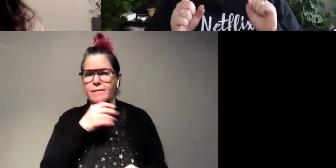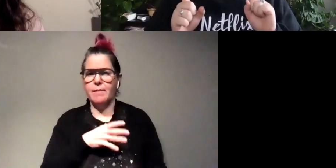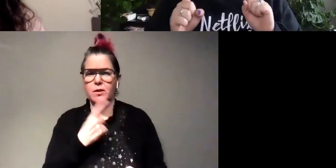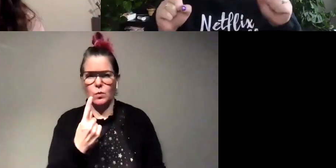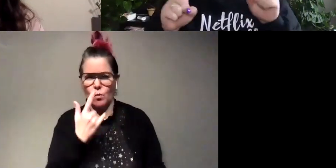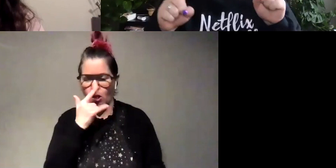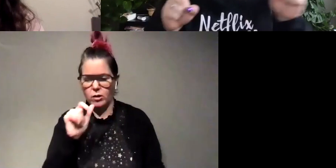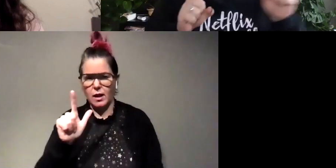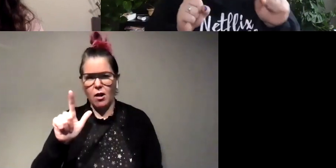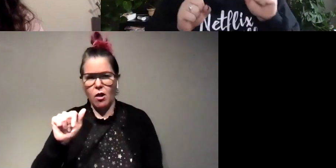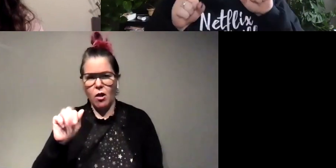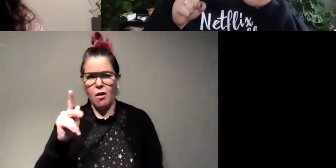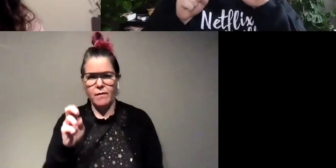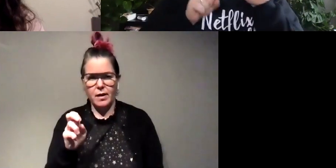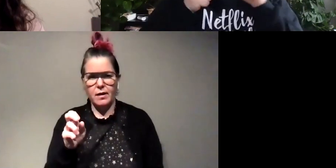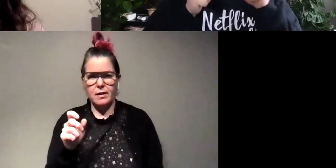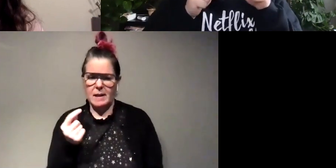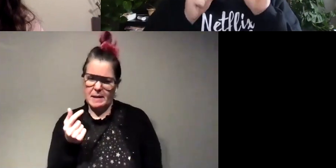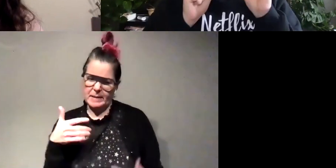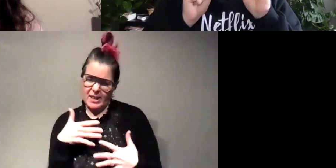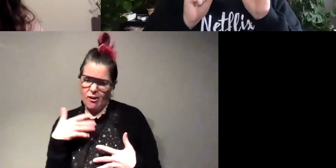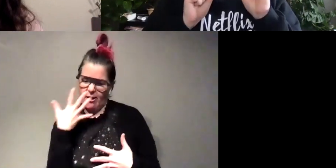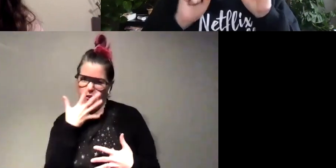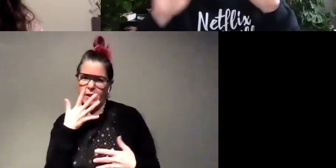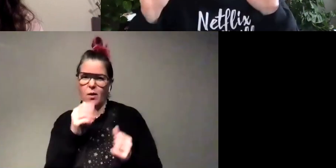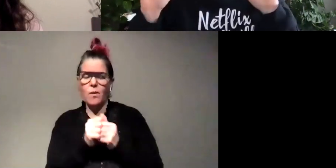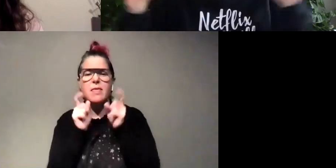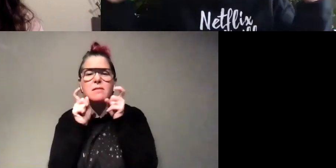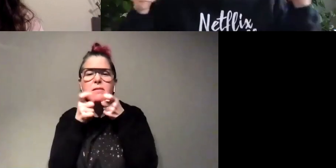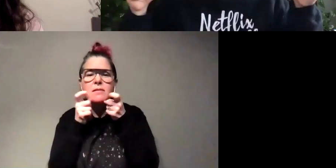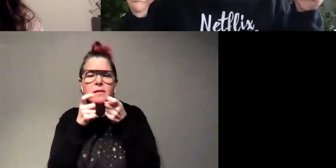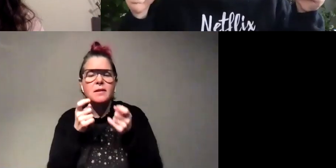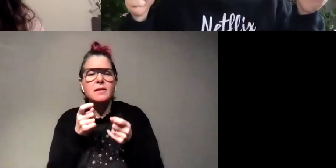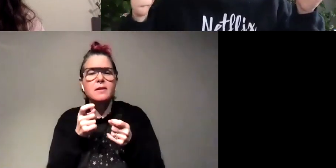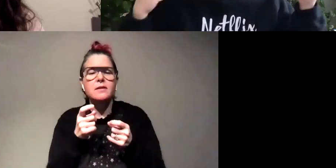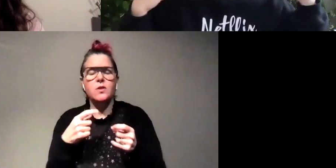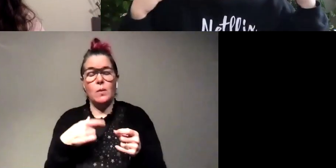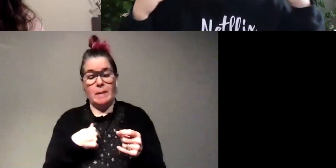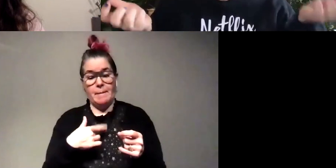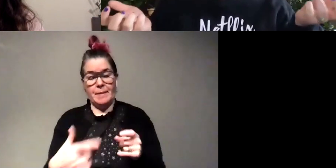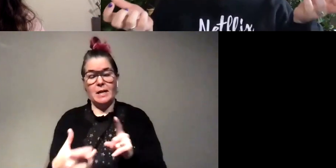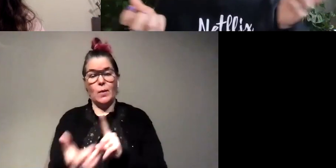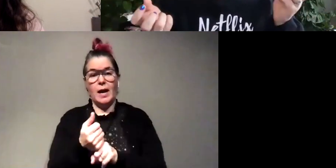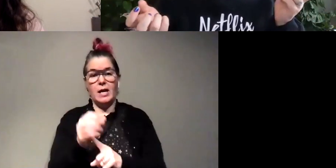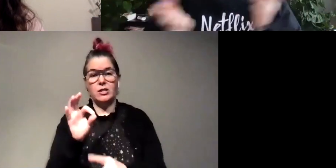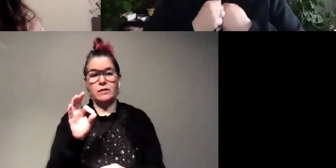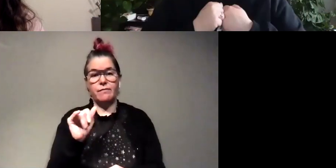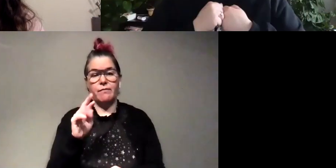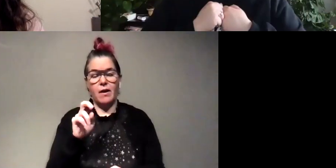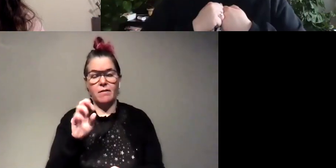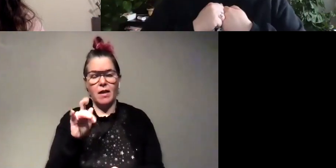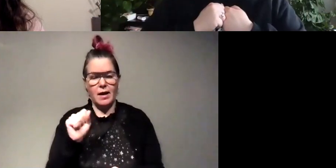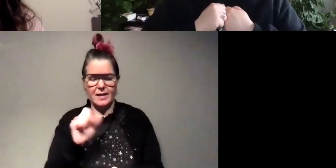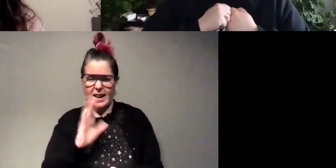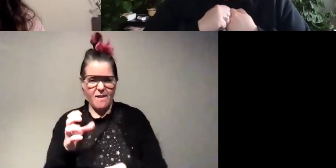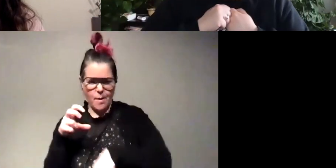larva it was kind of a little scary looking with the mandibles uh whenever we catch fireflies they never bite us it would that